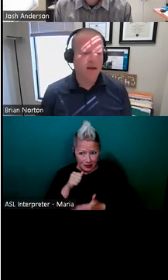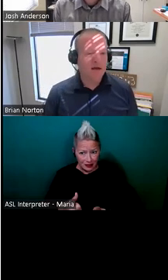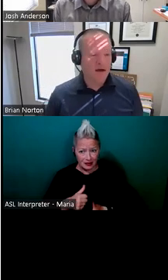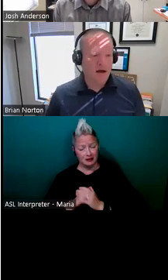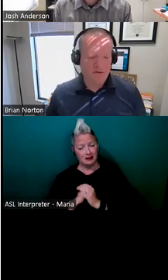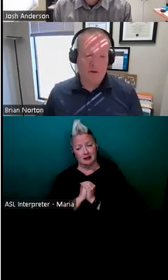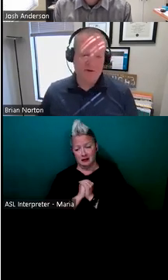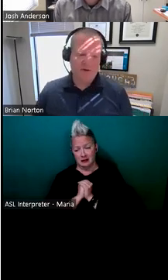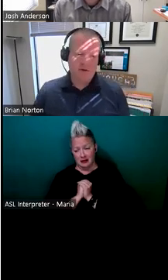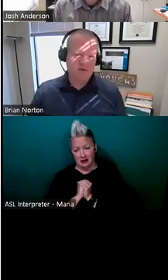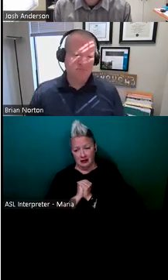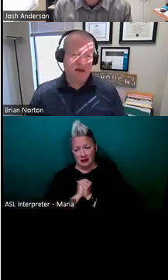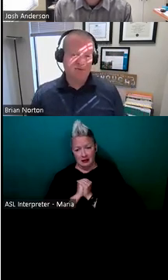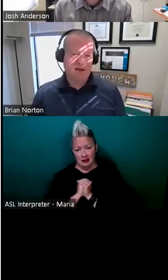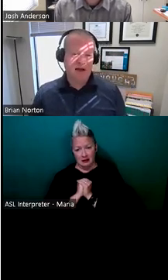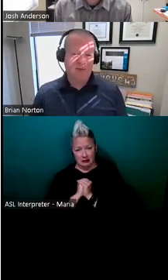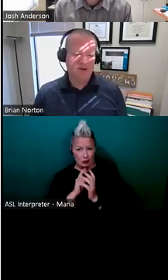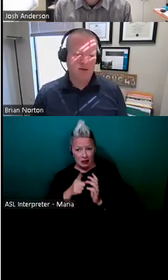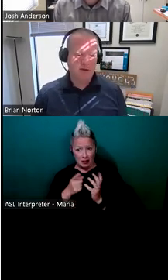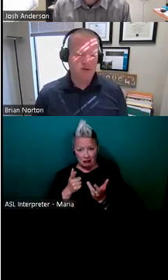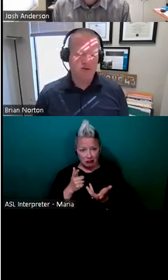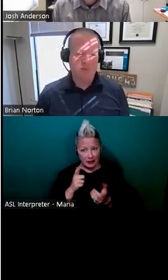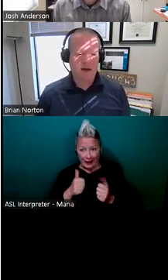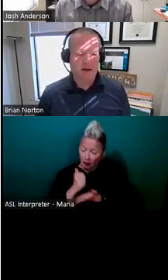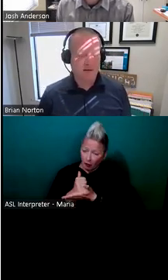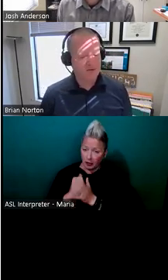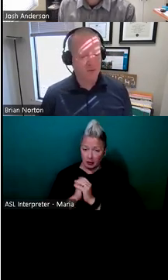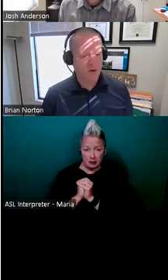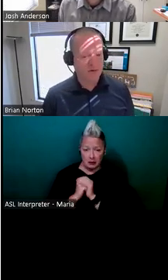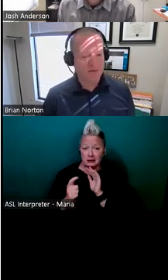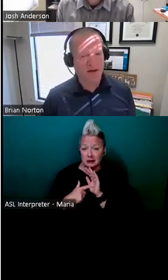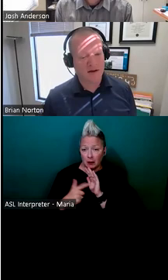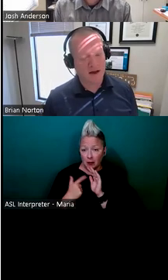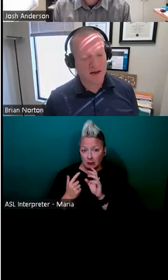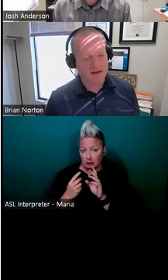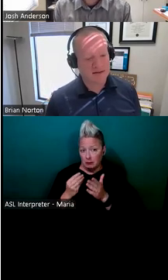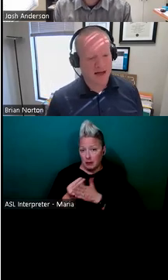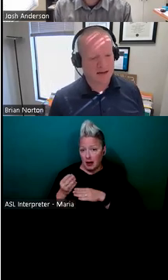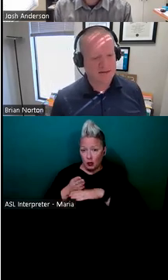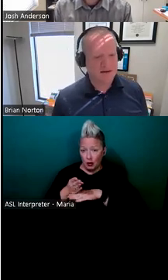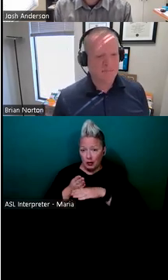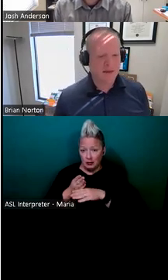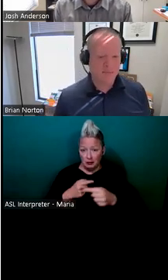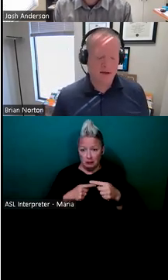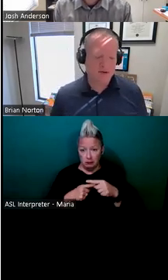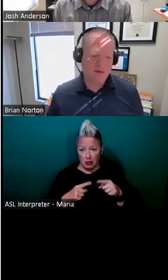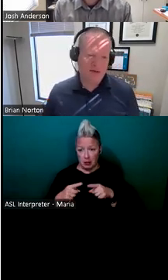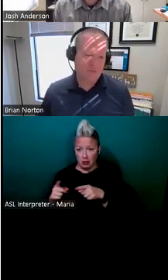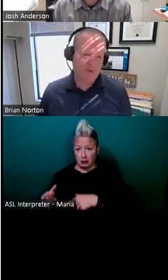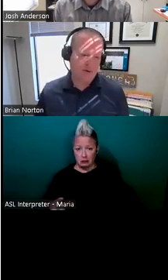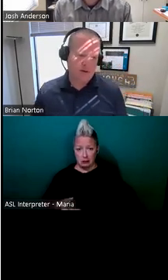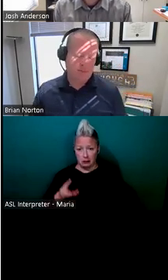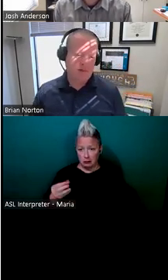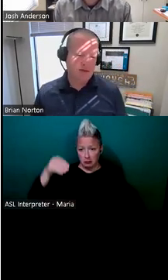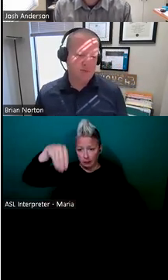way, um, for folks. And so sometimes an accommodation is just buying some wood, cutting it to size and making sure that